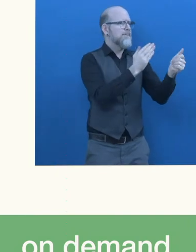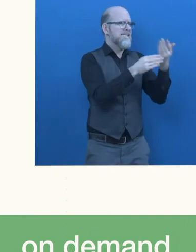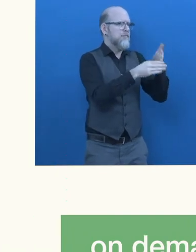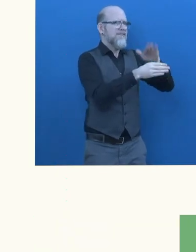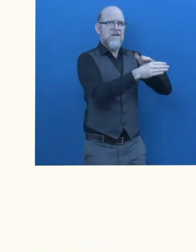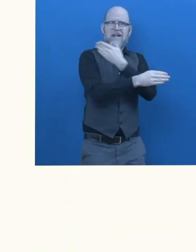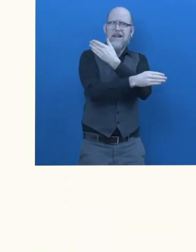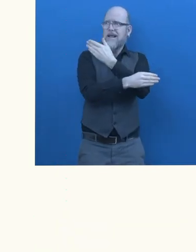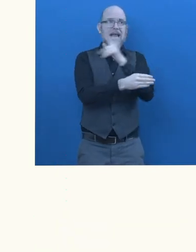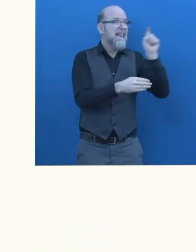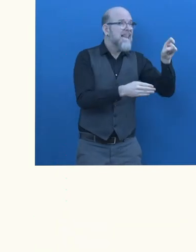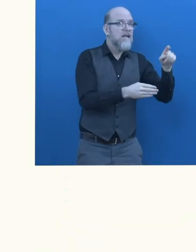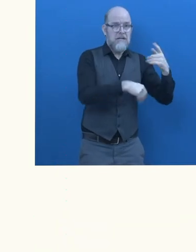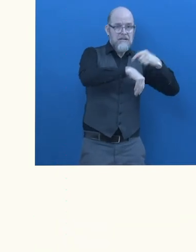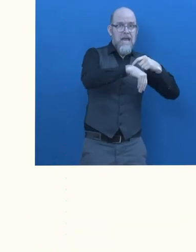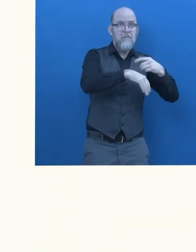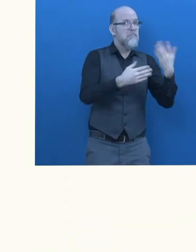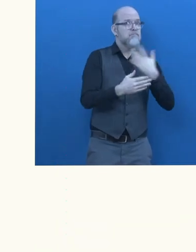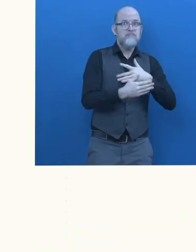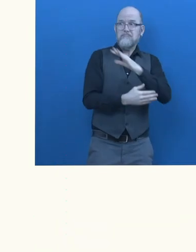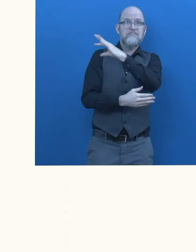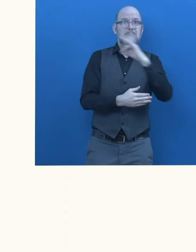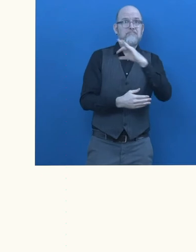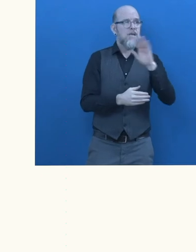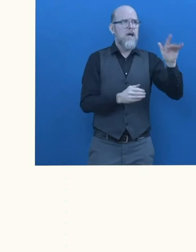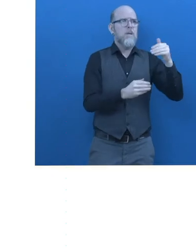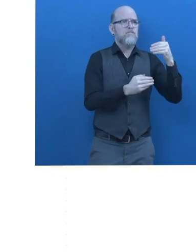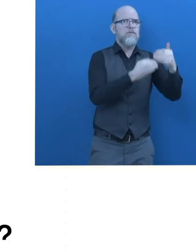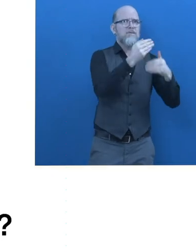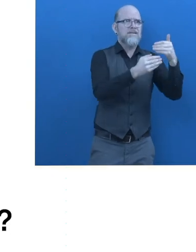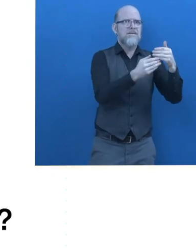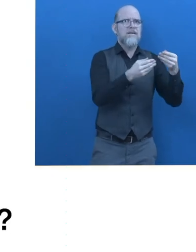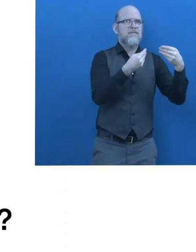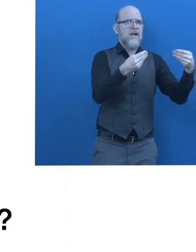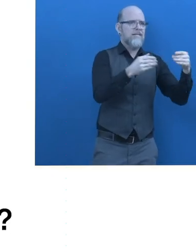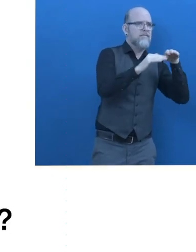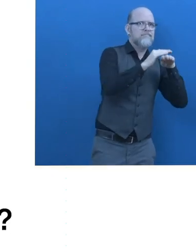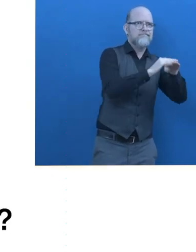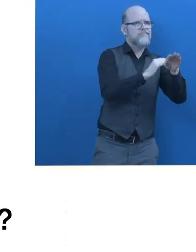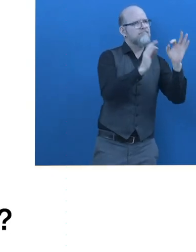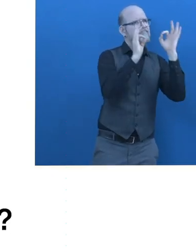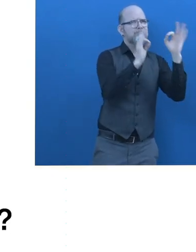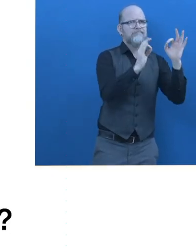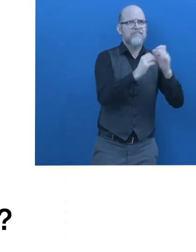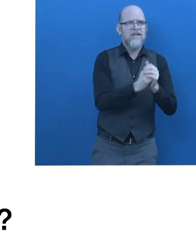It's a true and trusted process to build better products. How does Fable work?